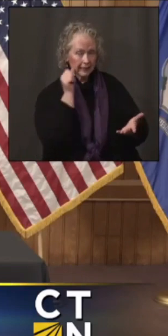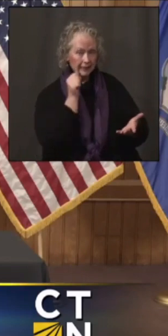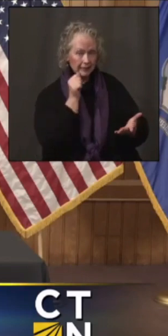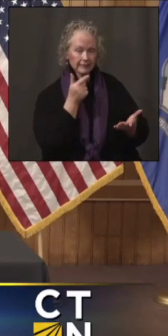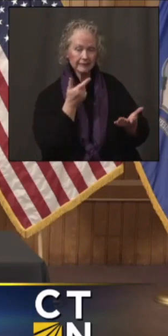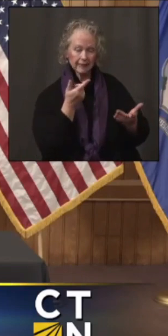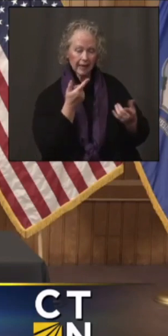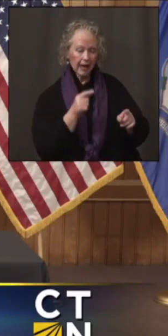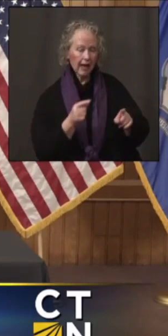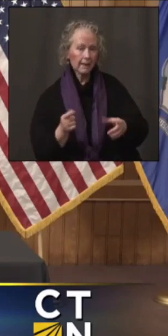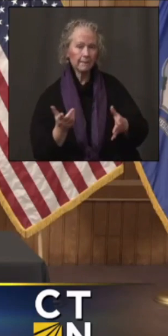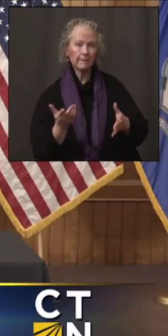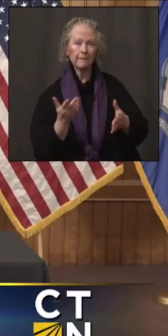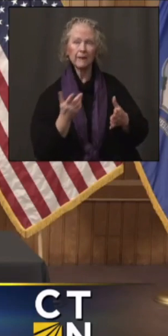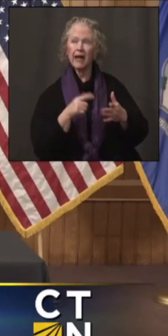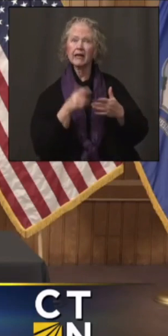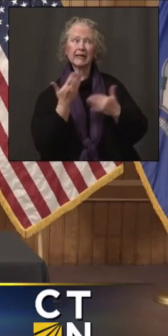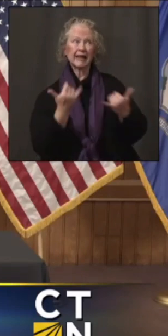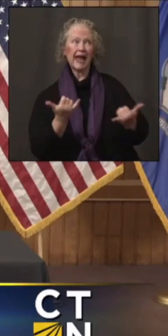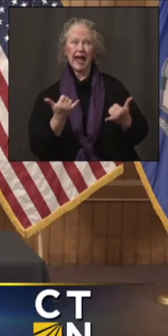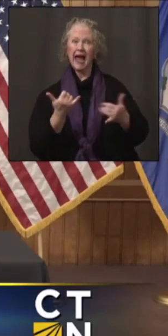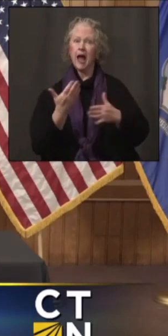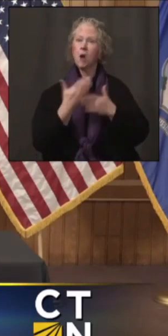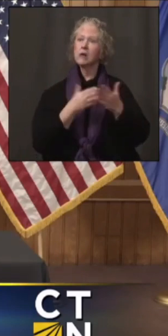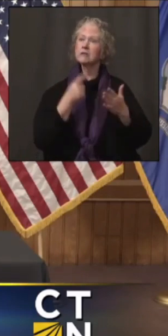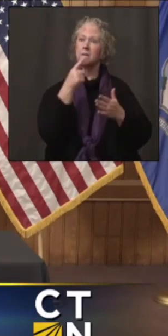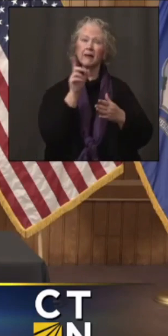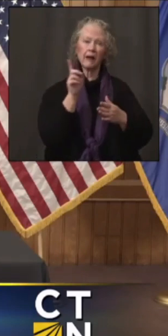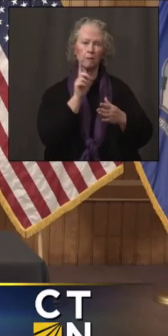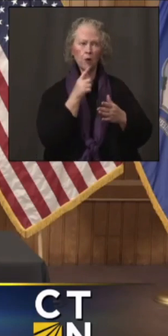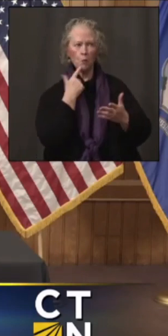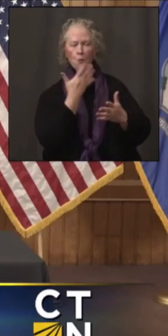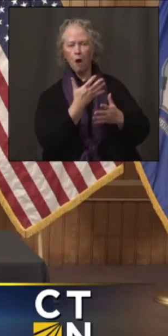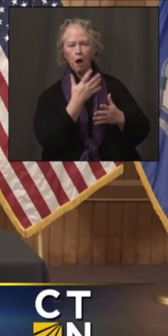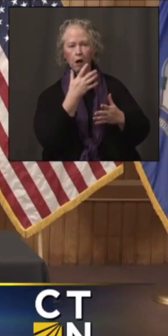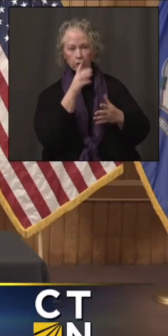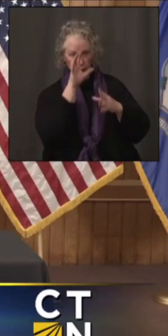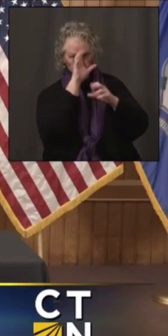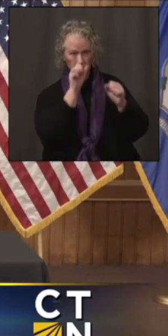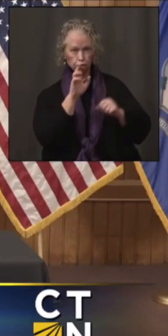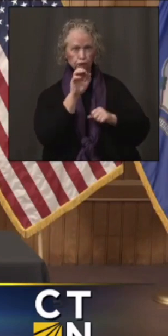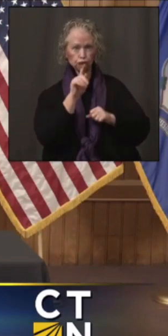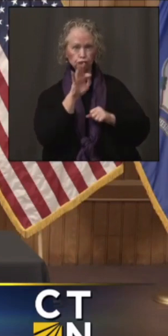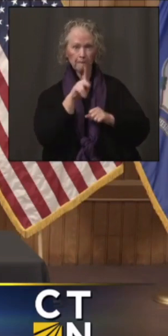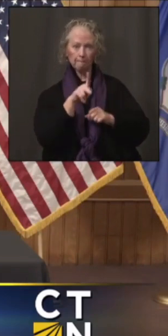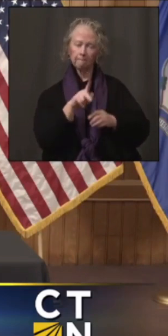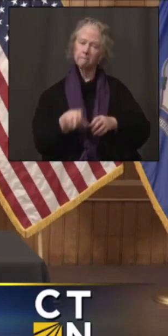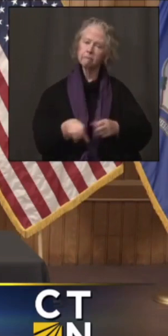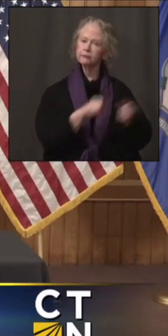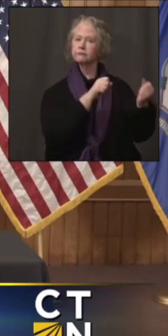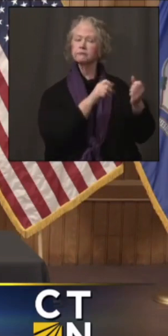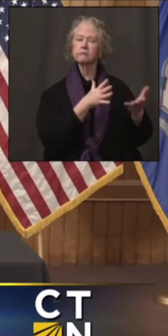right now, some top Democratic leaders are calling for the removal of President Trump. What are your thoughts right now?